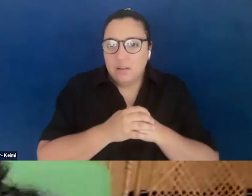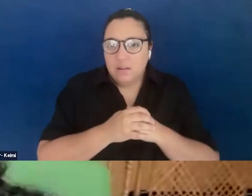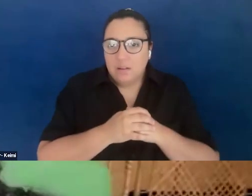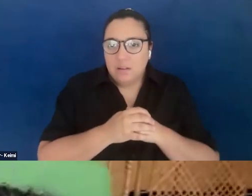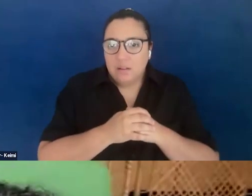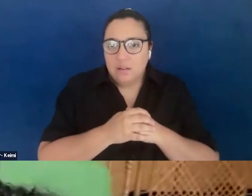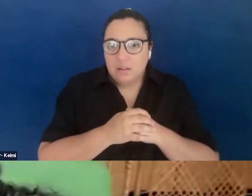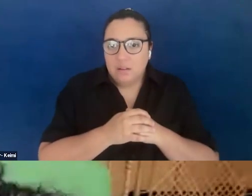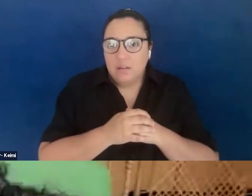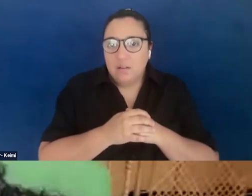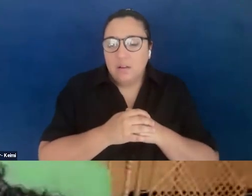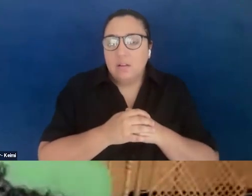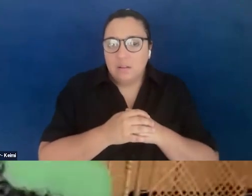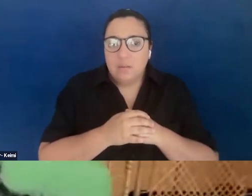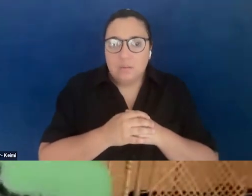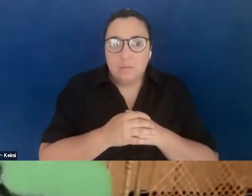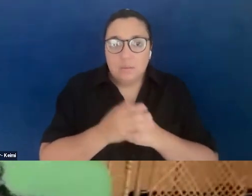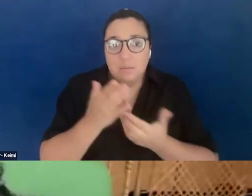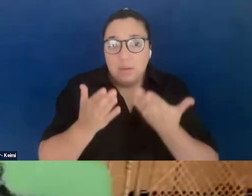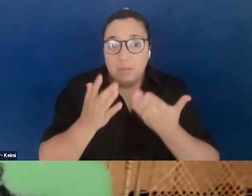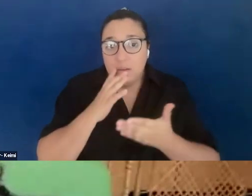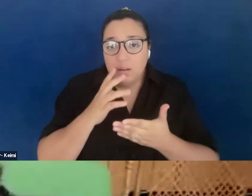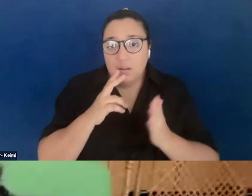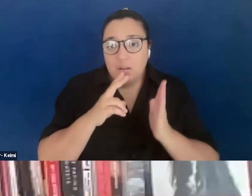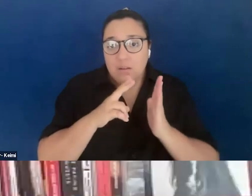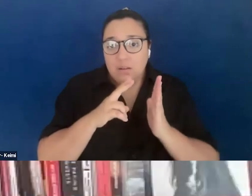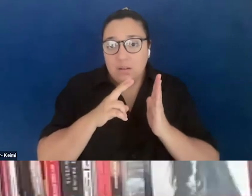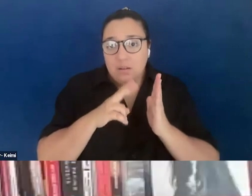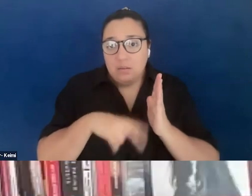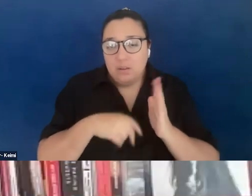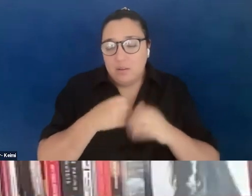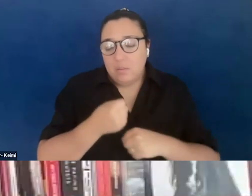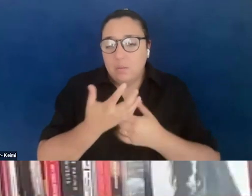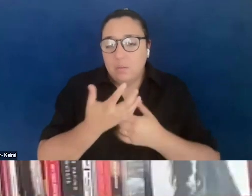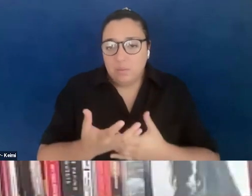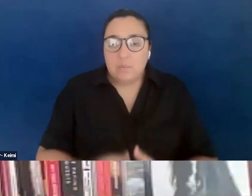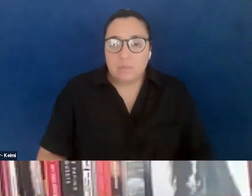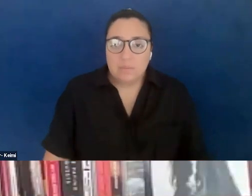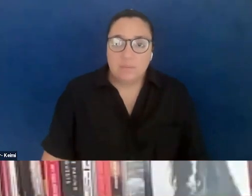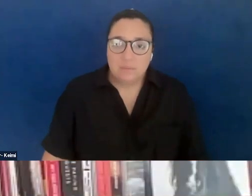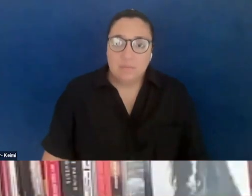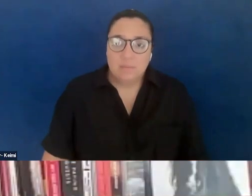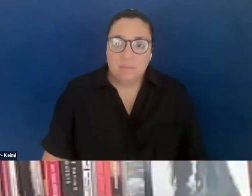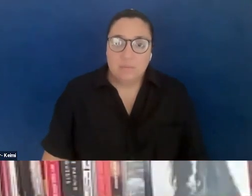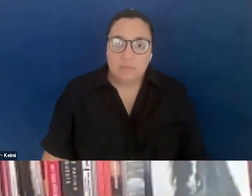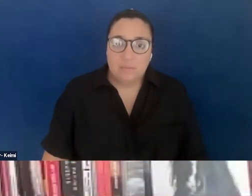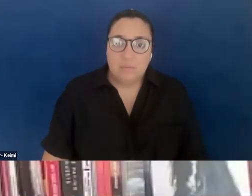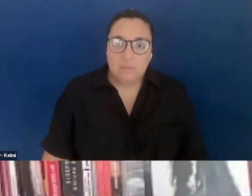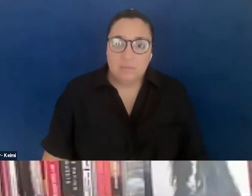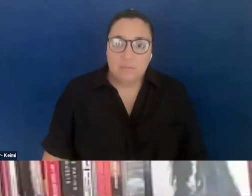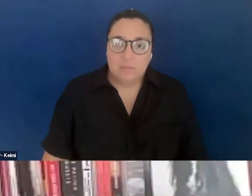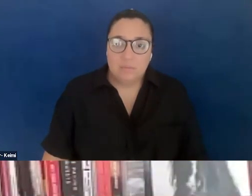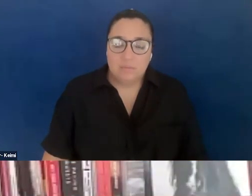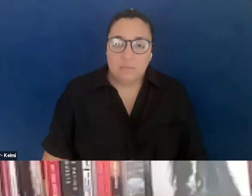maybe, while people are thinking, should I read a poem by June Jordan? Oh, yeah, that would be fantastic. I also, was thinking